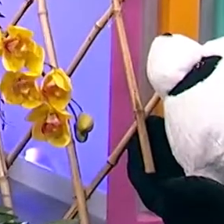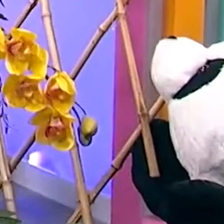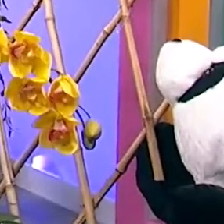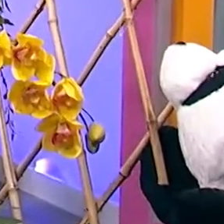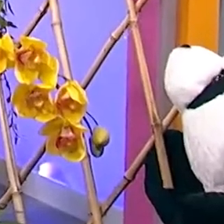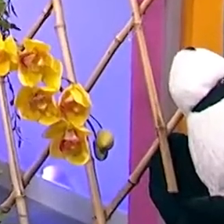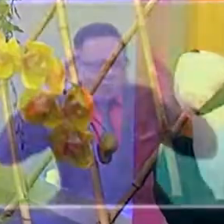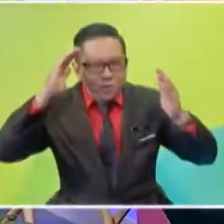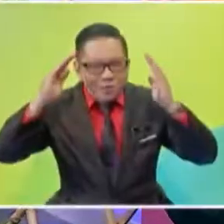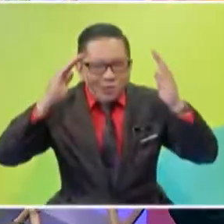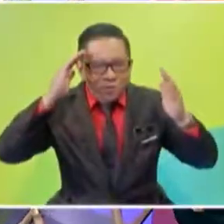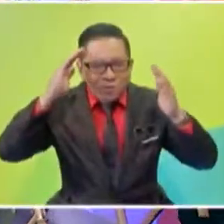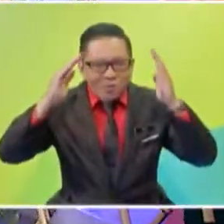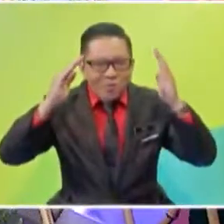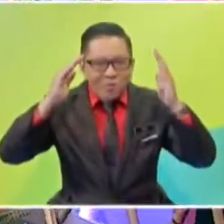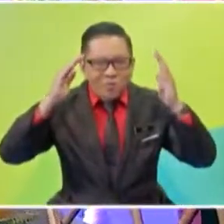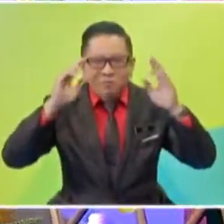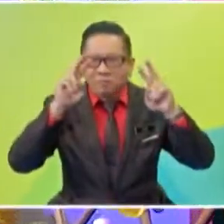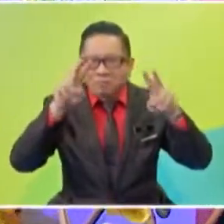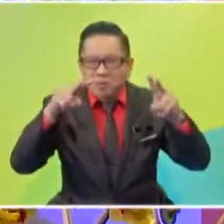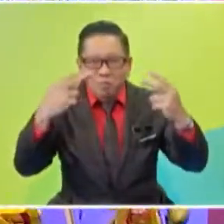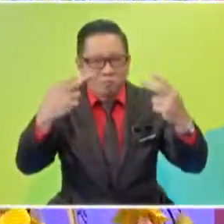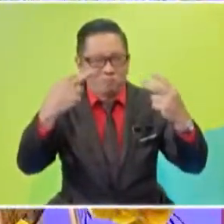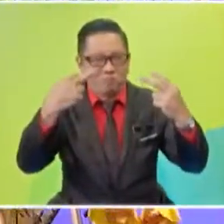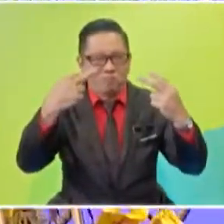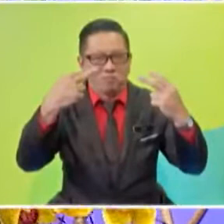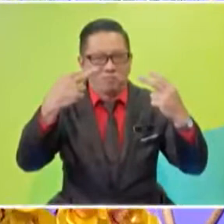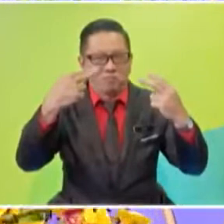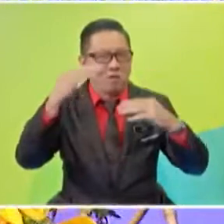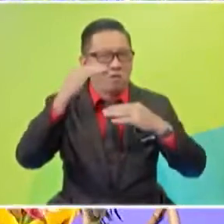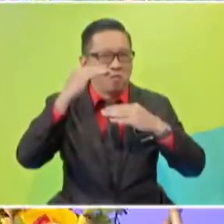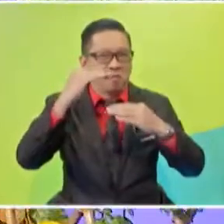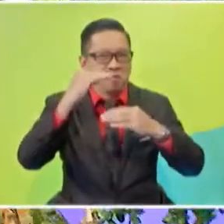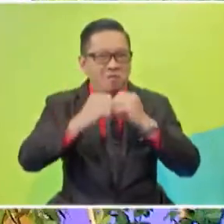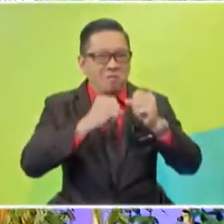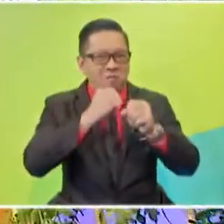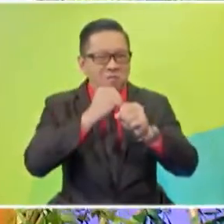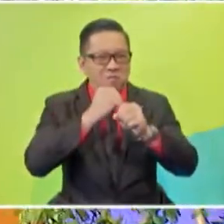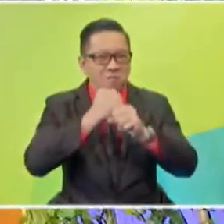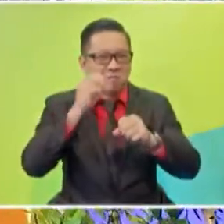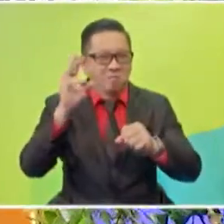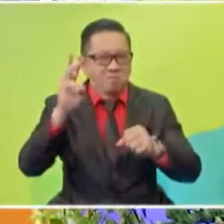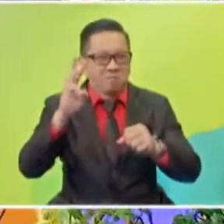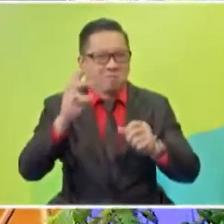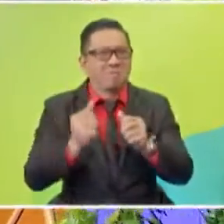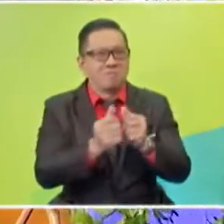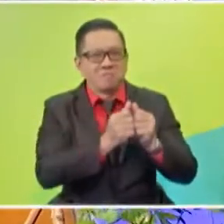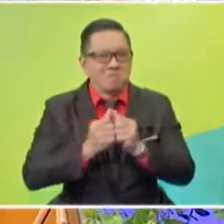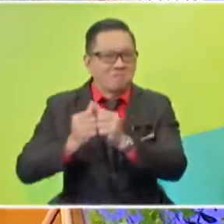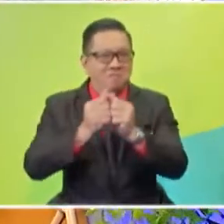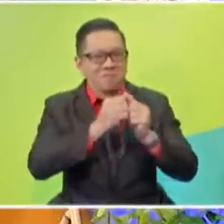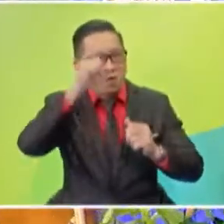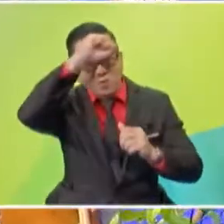Hello everyone! You are now watching Level 2 on D-Day TV KPM together with me, Sean Steven